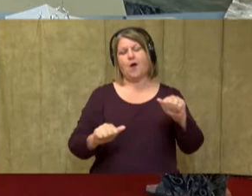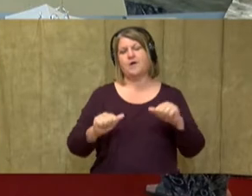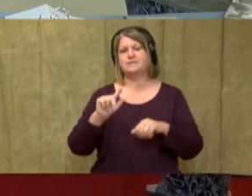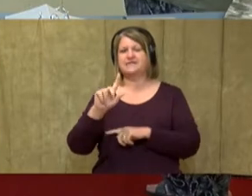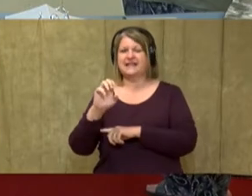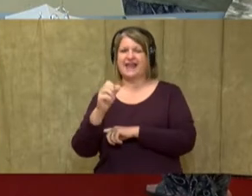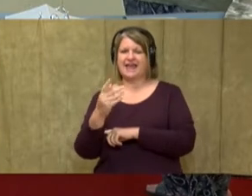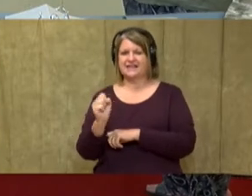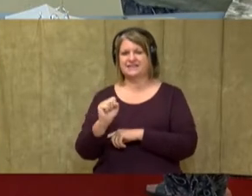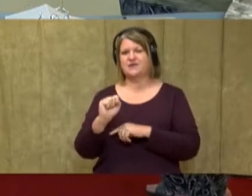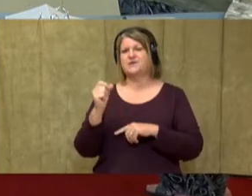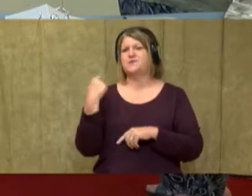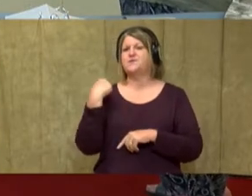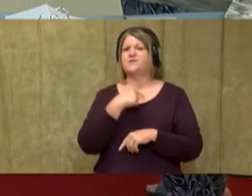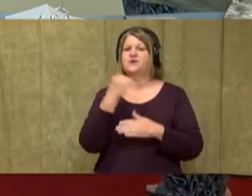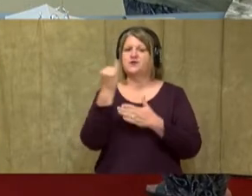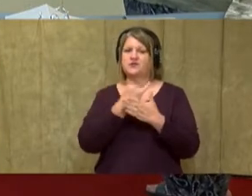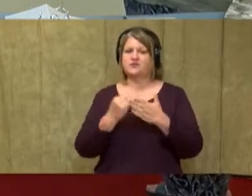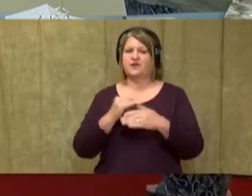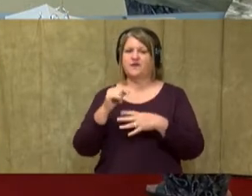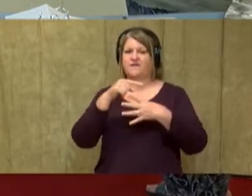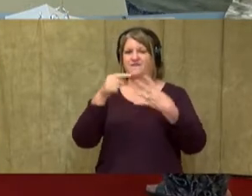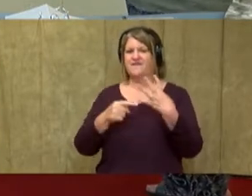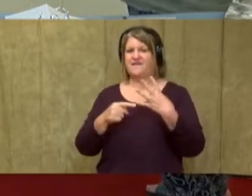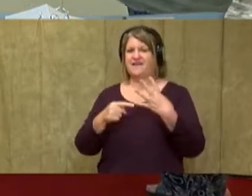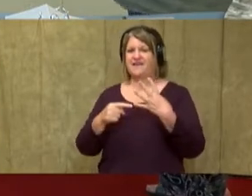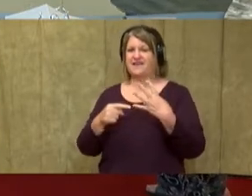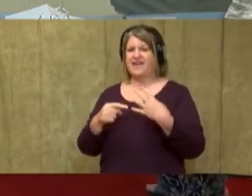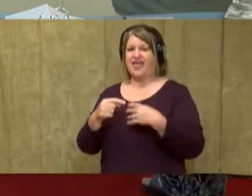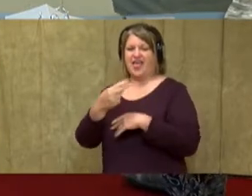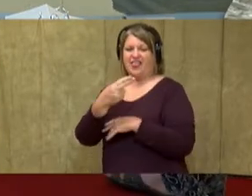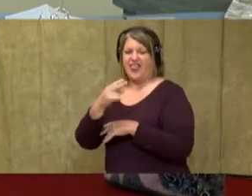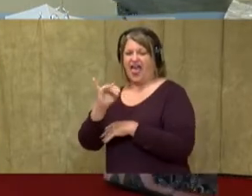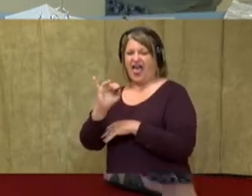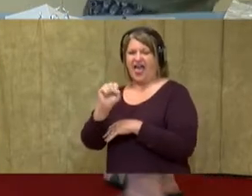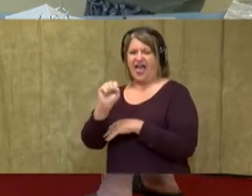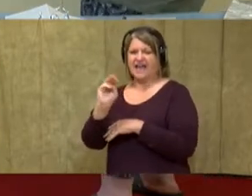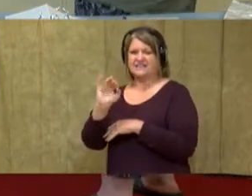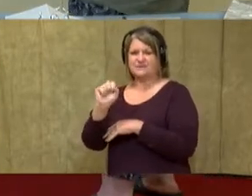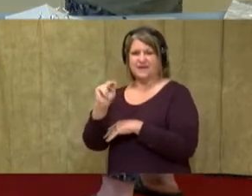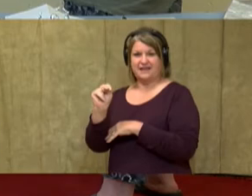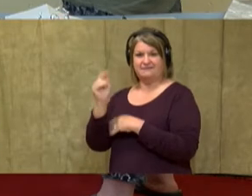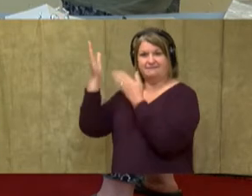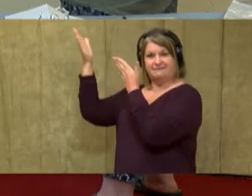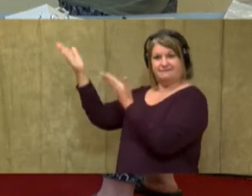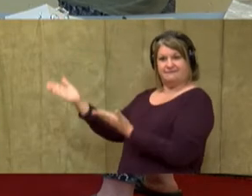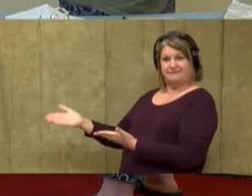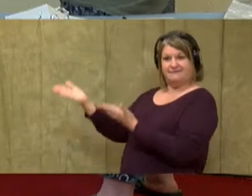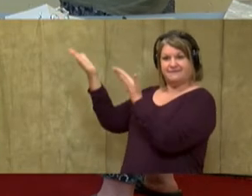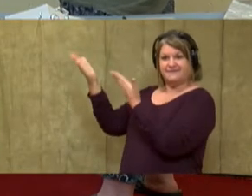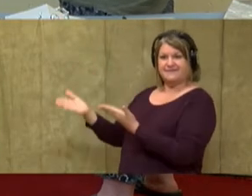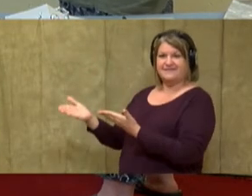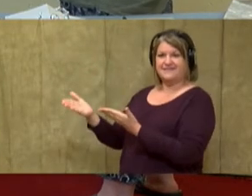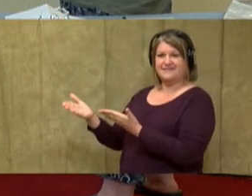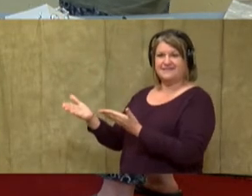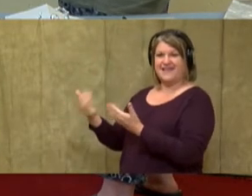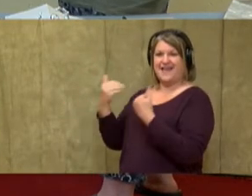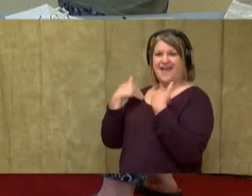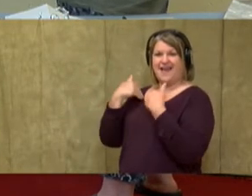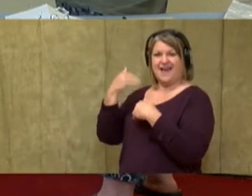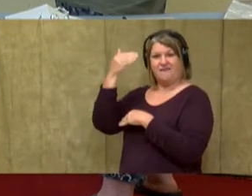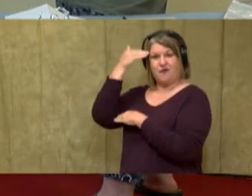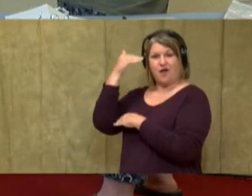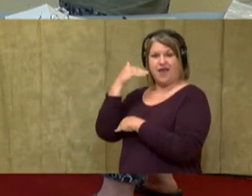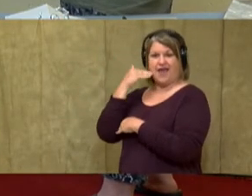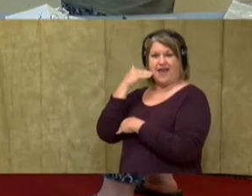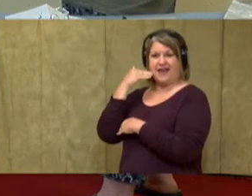drawings today. All right. So what will be the first one? The Heisman. The Heisman. Okay. So in this pose, we got her head. I'm just going to draw